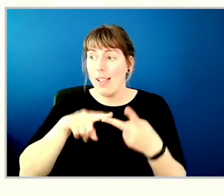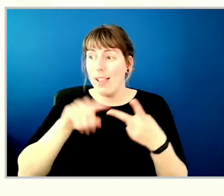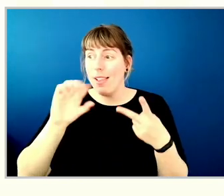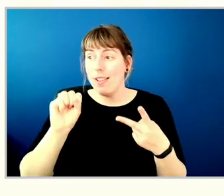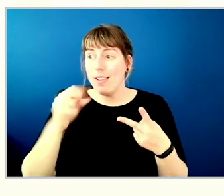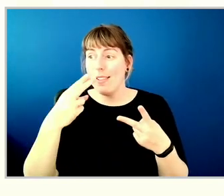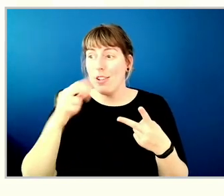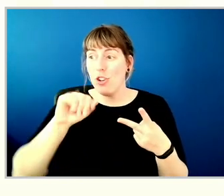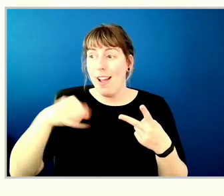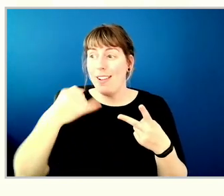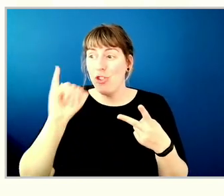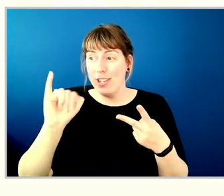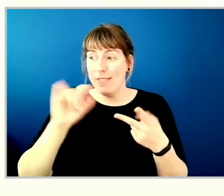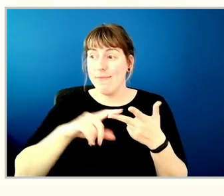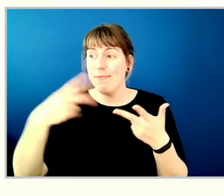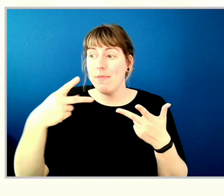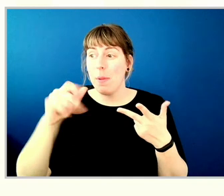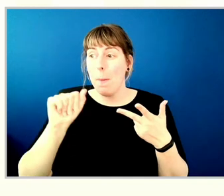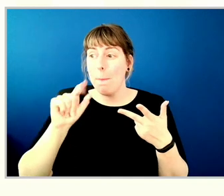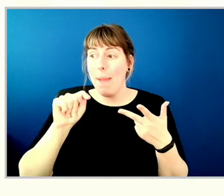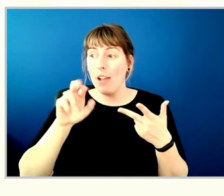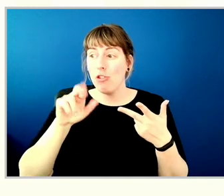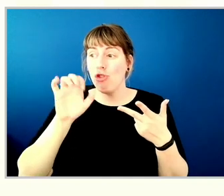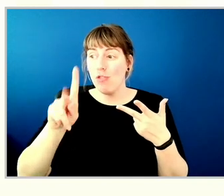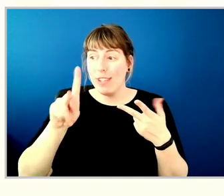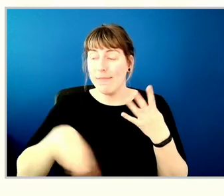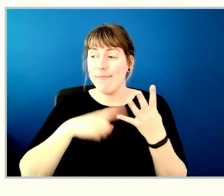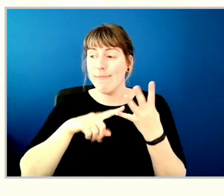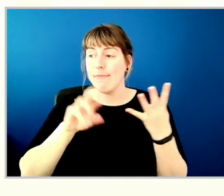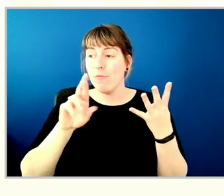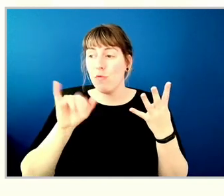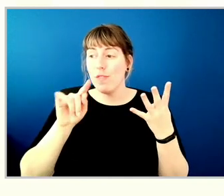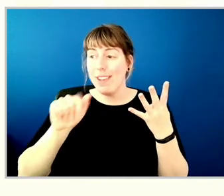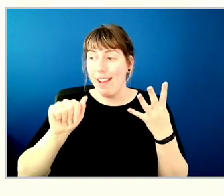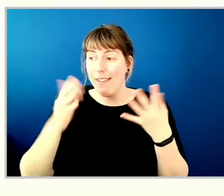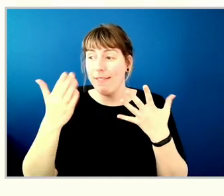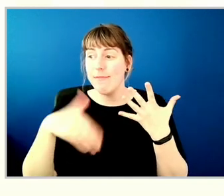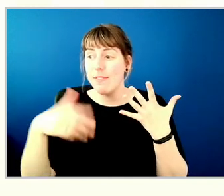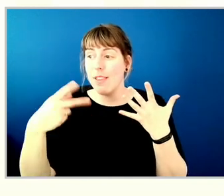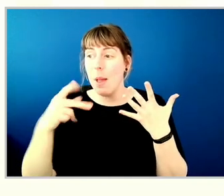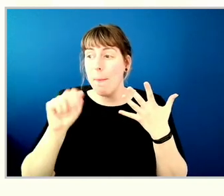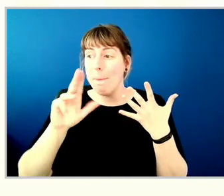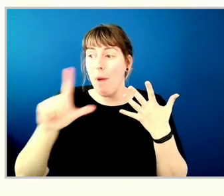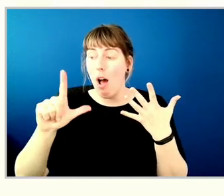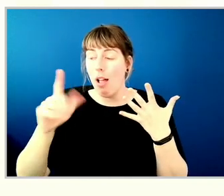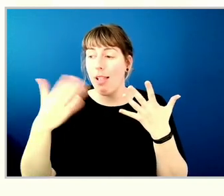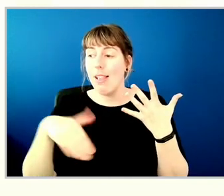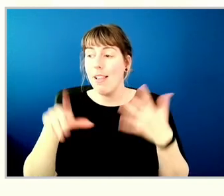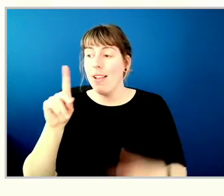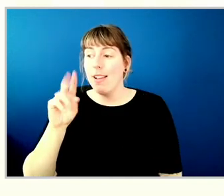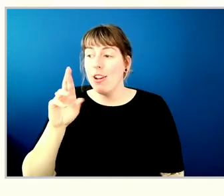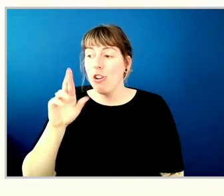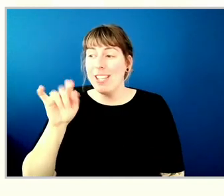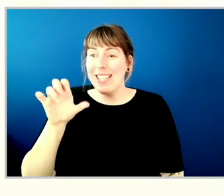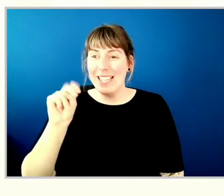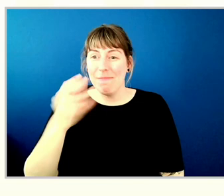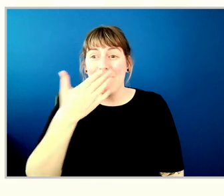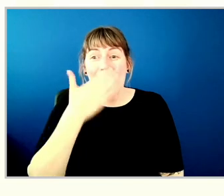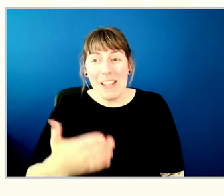Matthew, Patrick Nangle, Rita Perique, Paul Plater, and Christian Rivers.